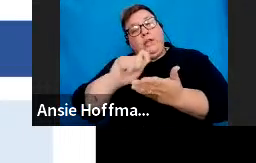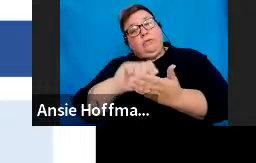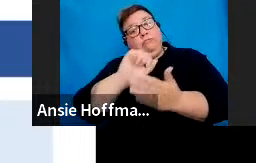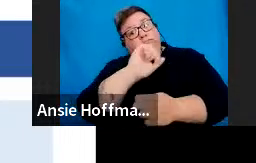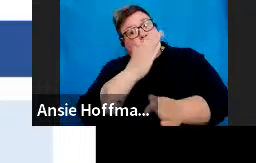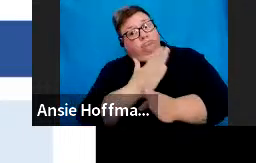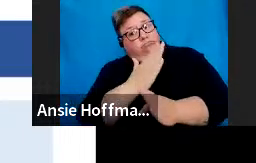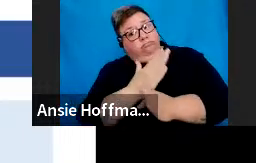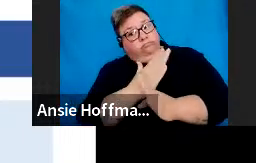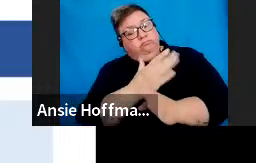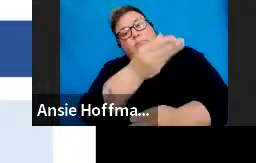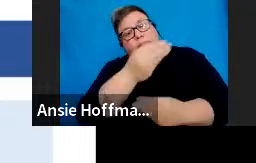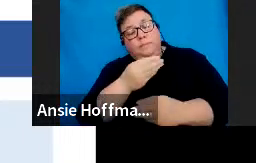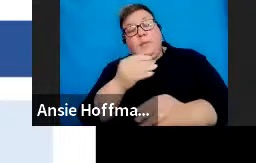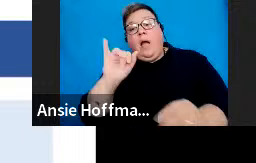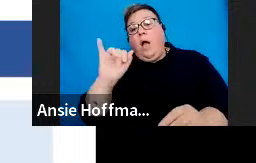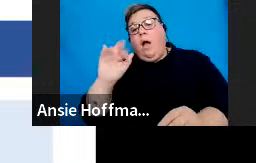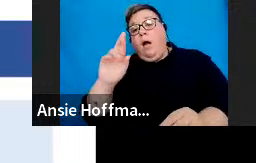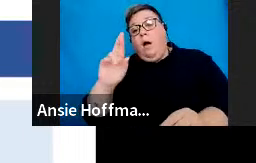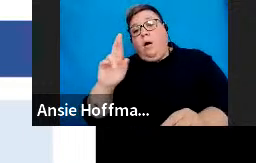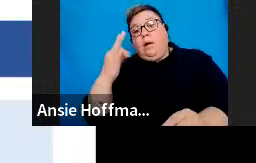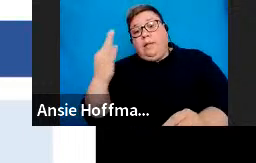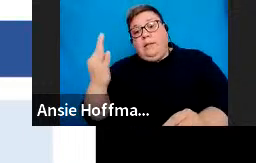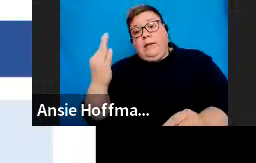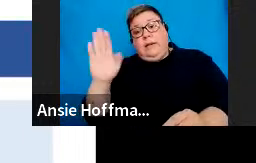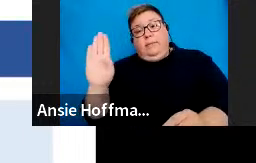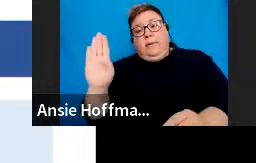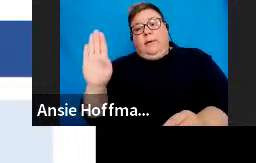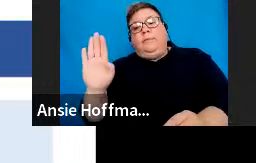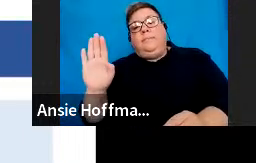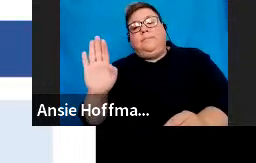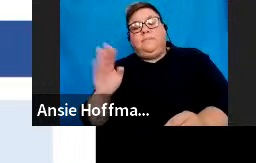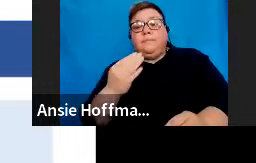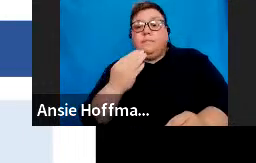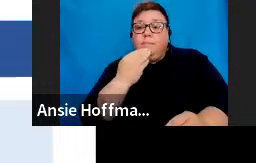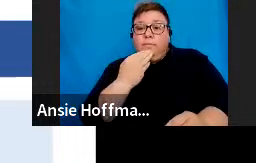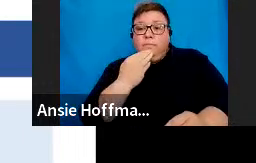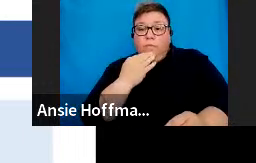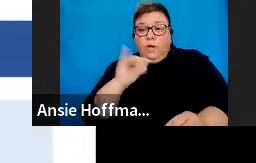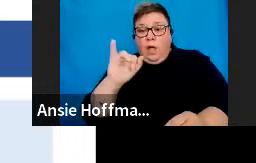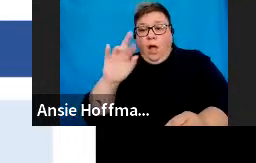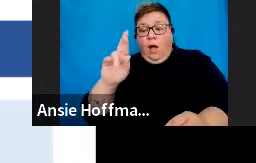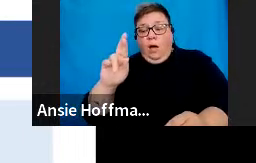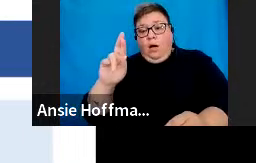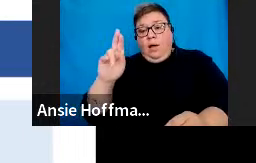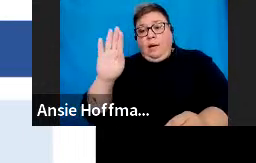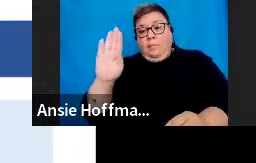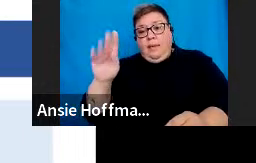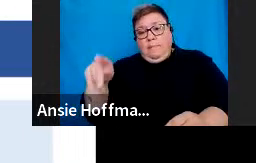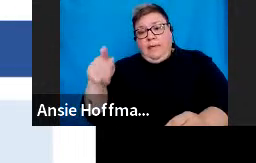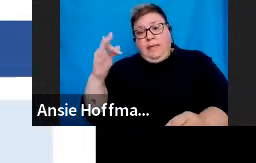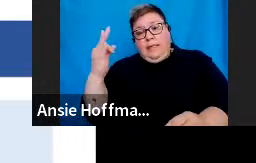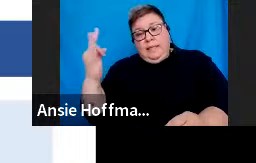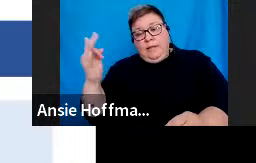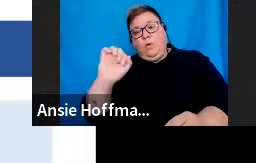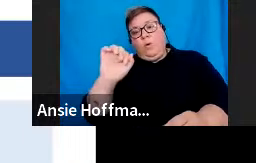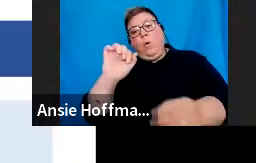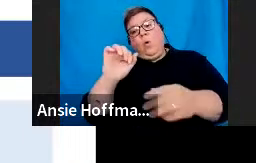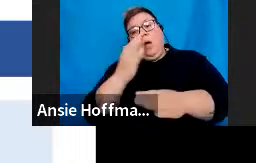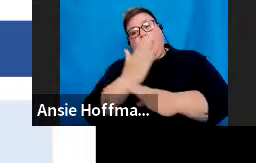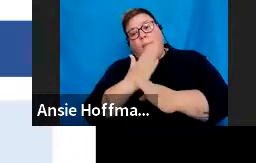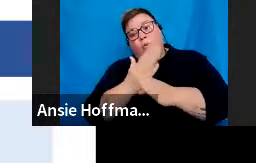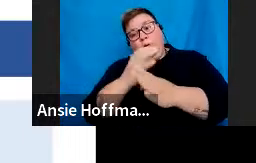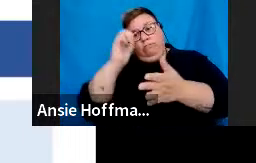stated earlier, the IRP3B, which is your employee's tax to be deducted at the fixed